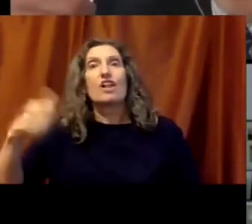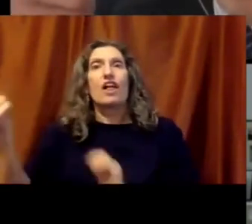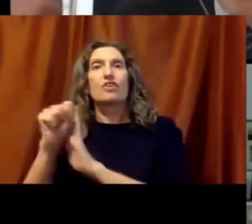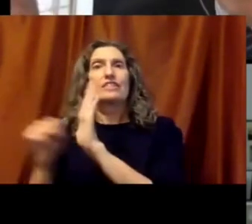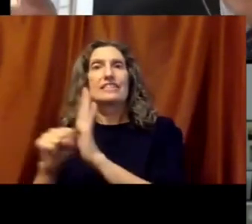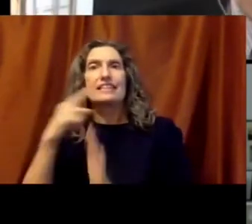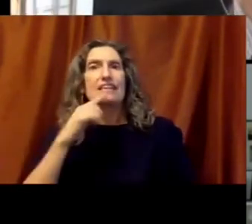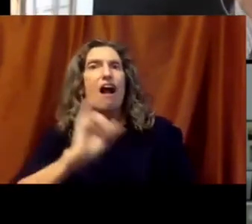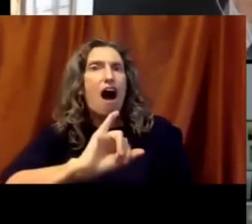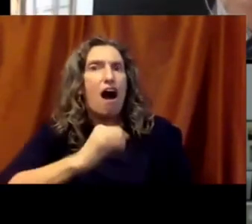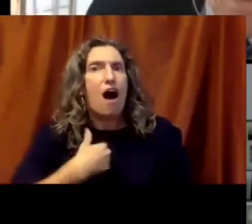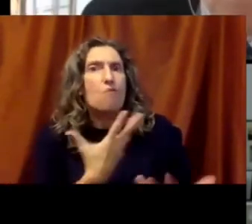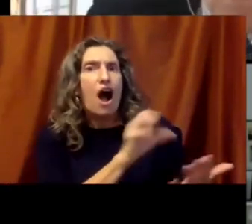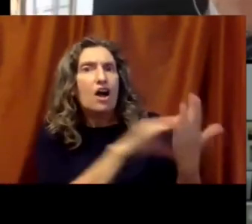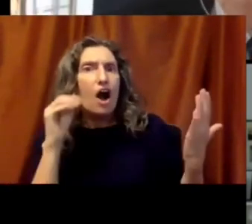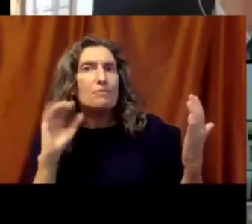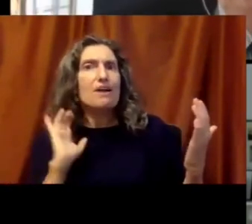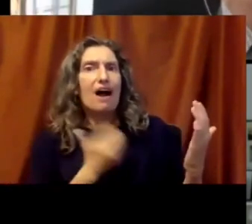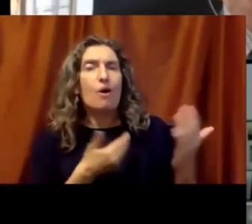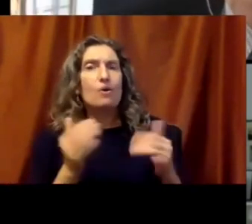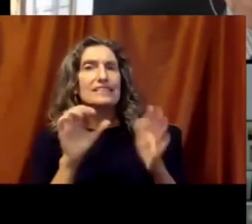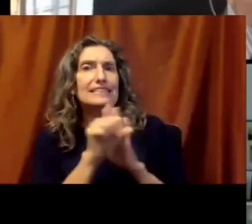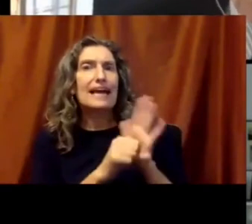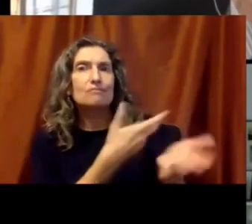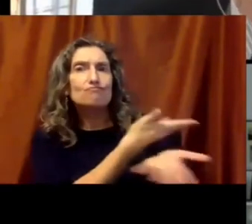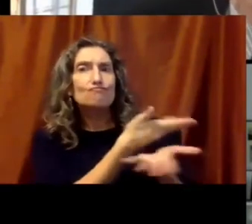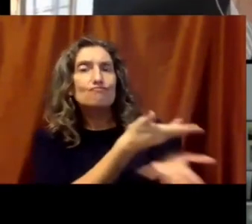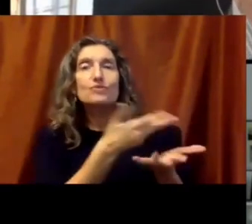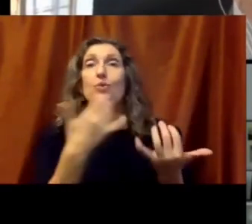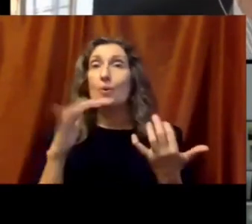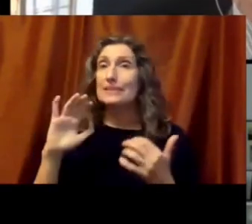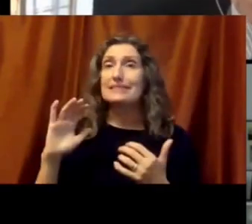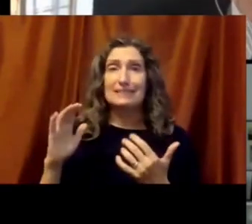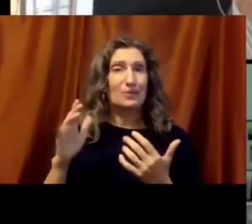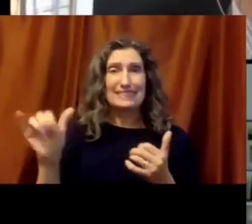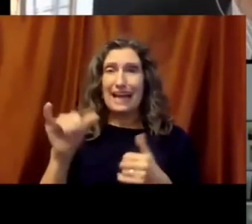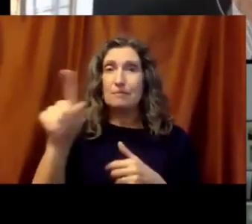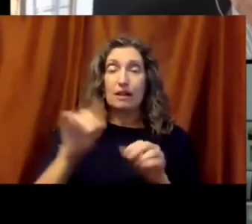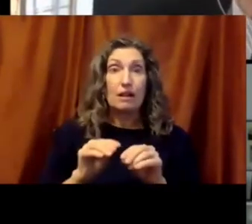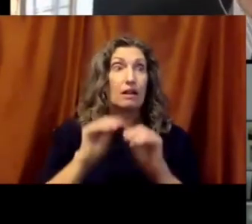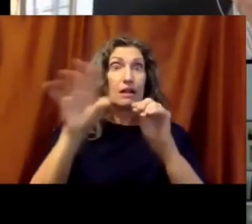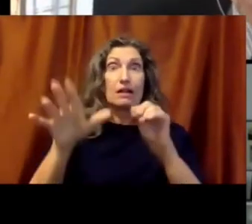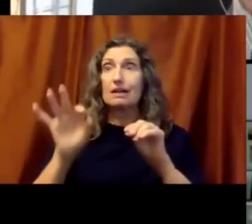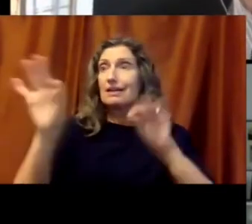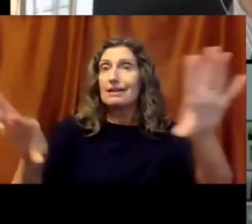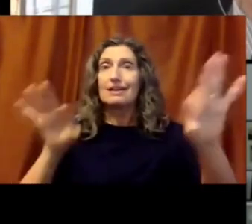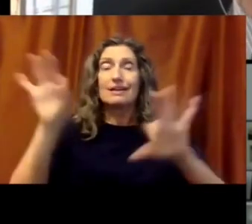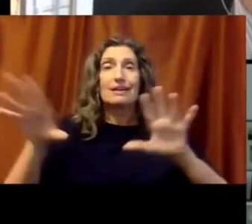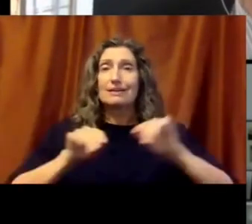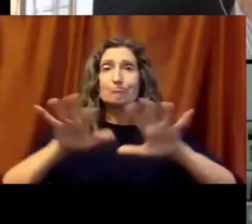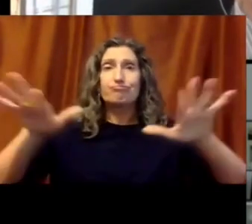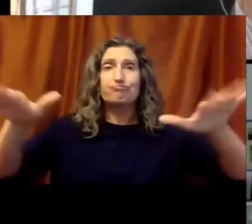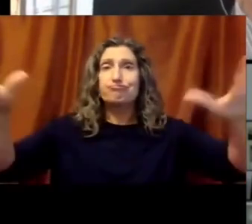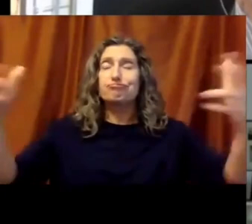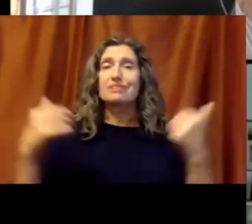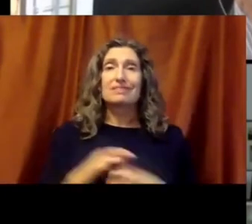who said, hey, we want to do something like this in our state. What can we learn from you? And so, you know, let's continue to learn from each other. Education and